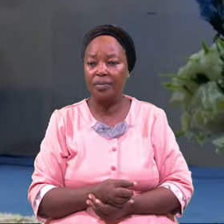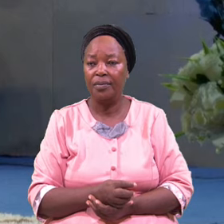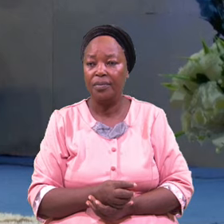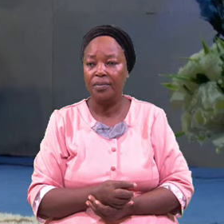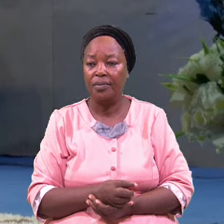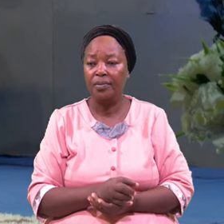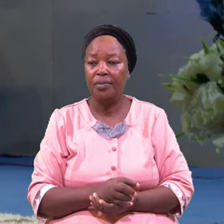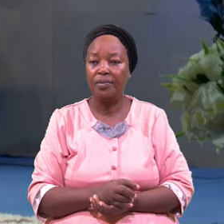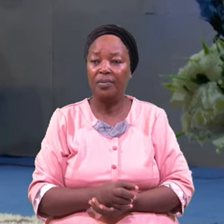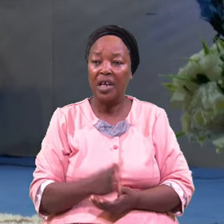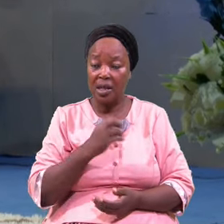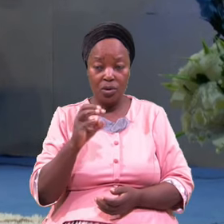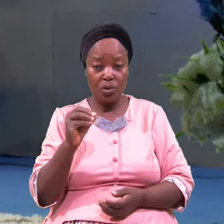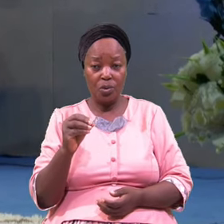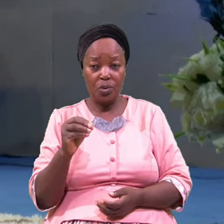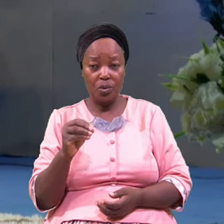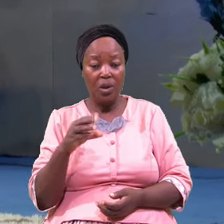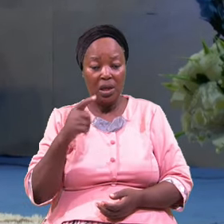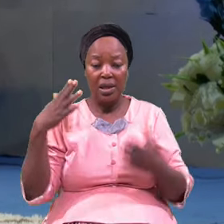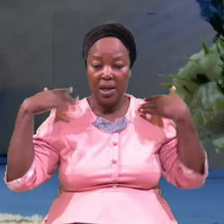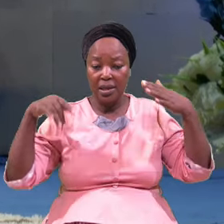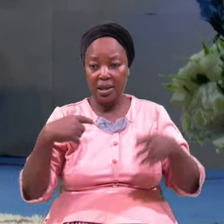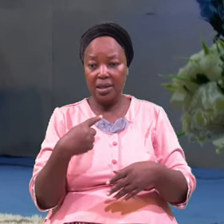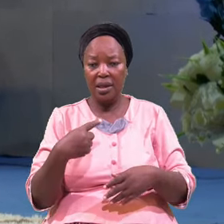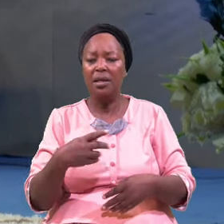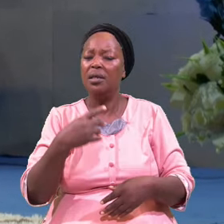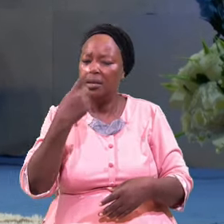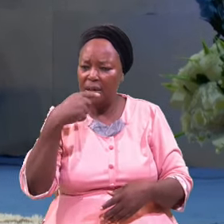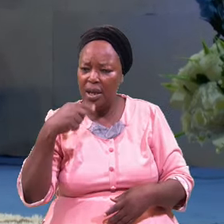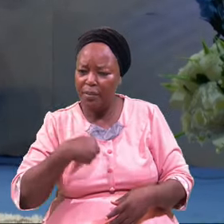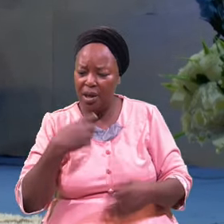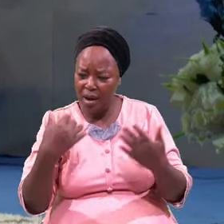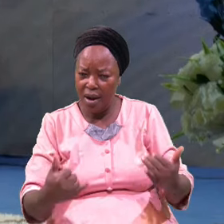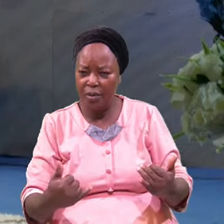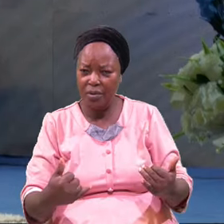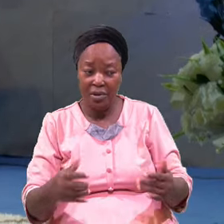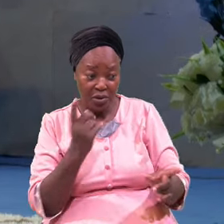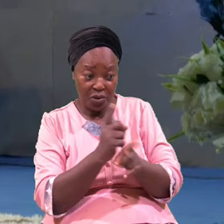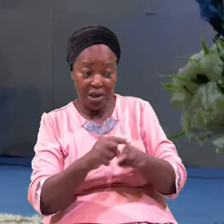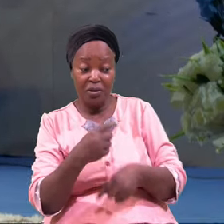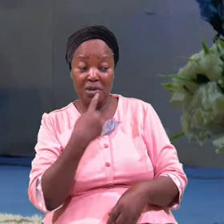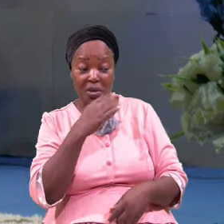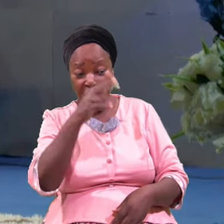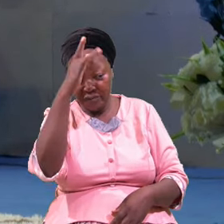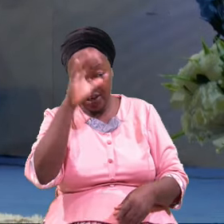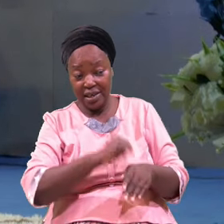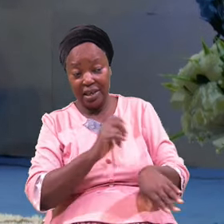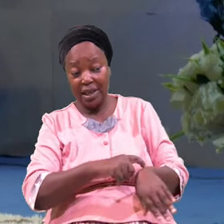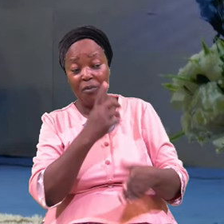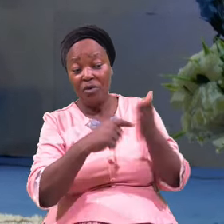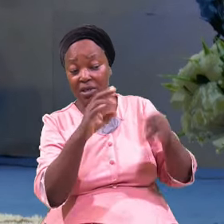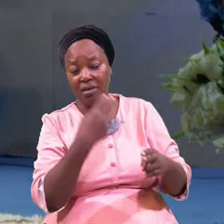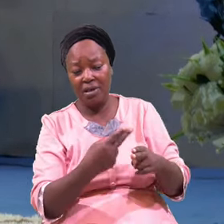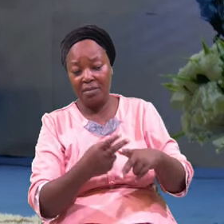And So The Angel Said Tell Me Now That You Told Your Father What Is Your Name